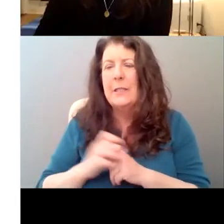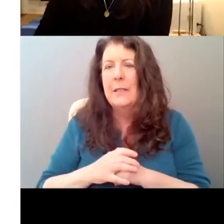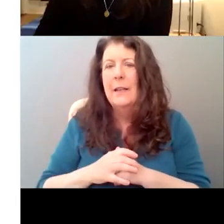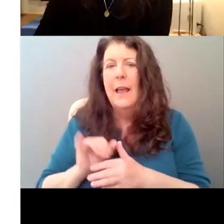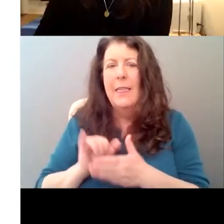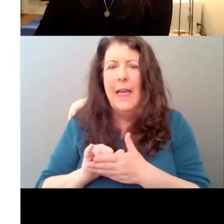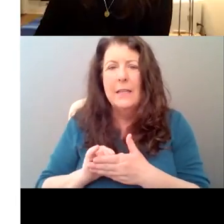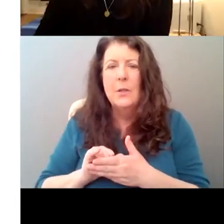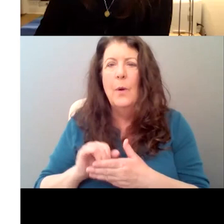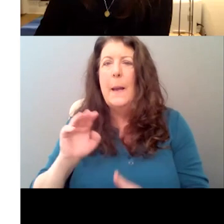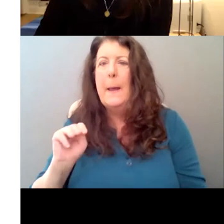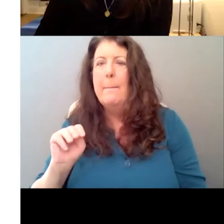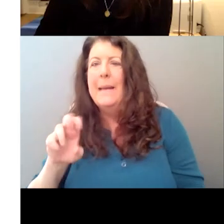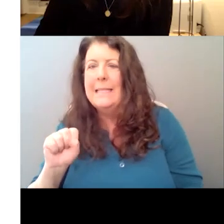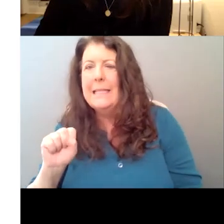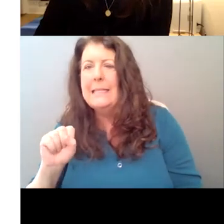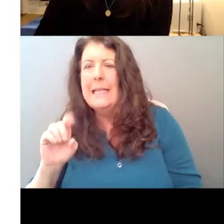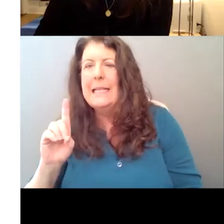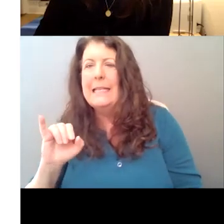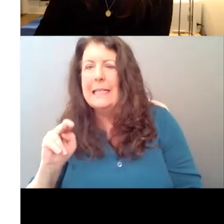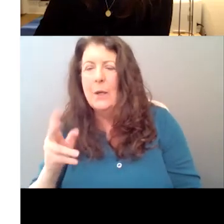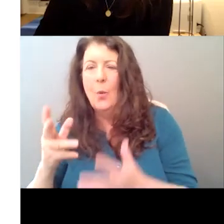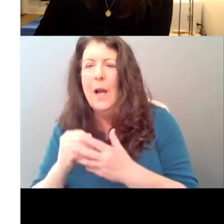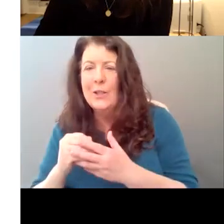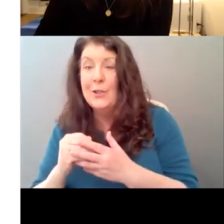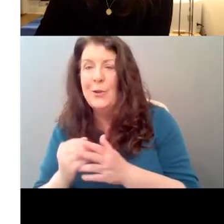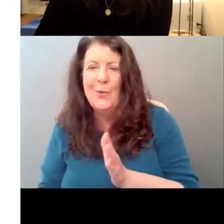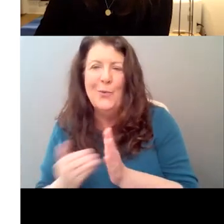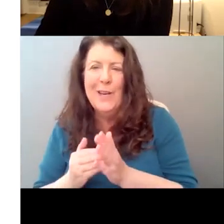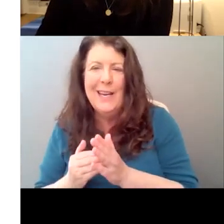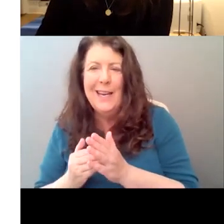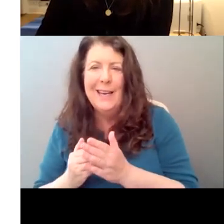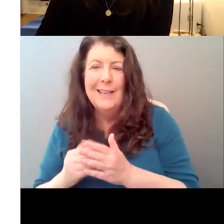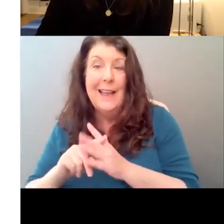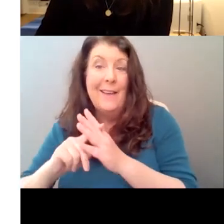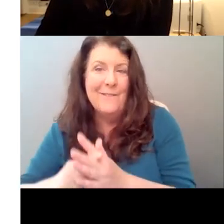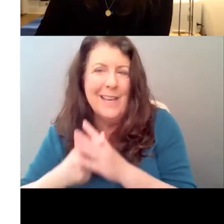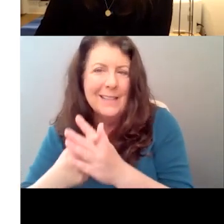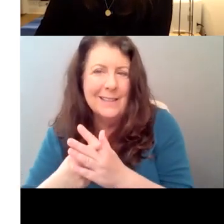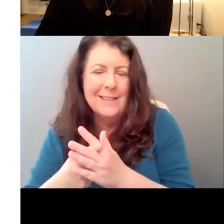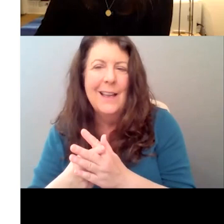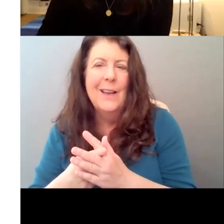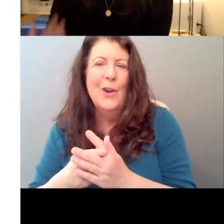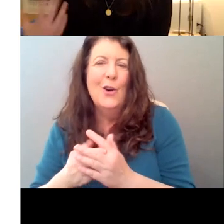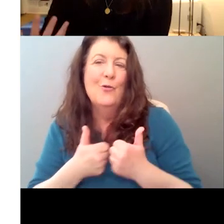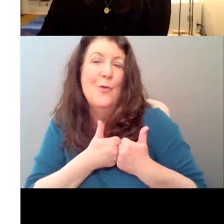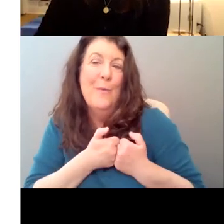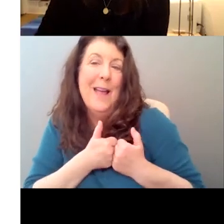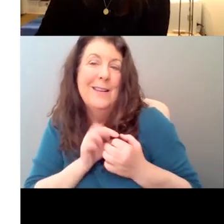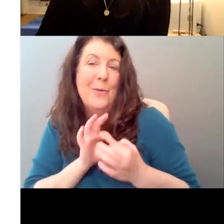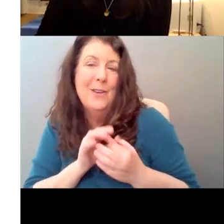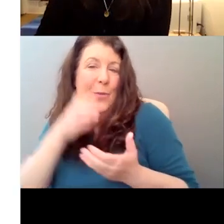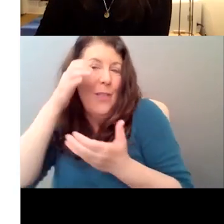wants to like reinvigorate their romantic relationship and Mr. Dickinson is too distracted by his financial worries to really like lock